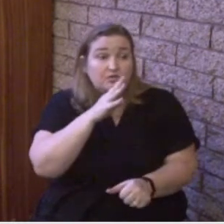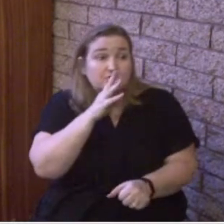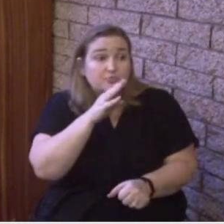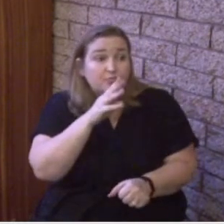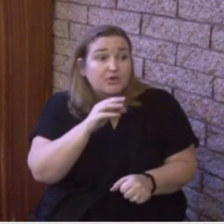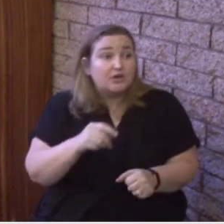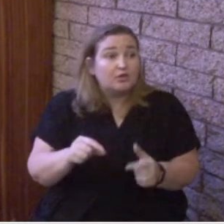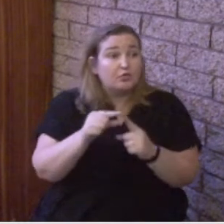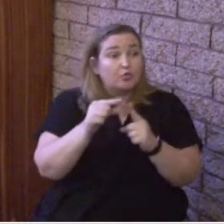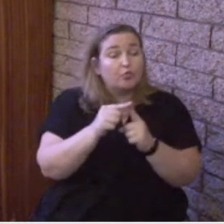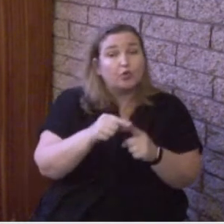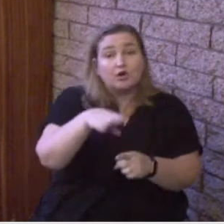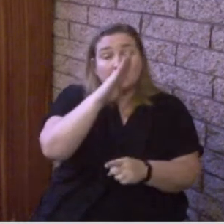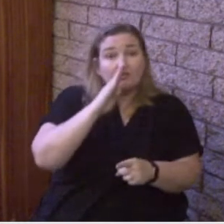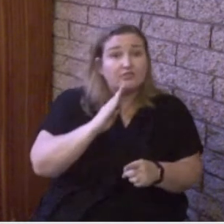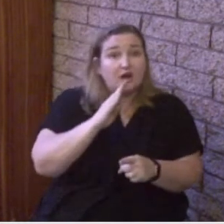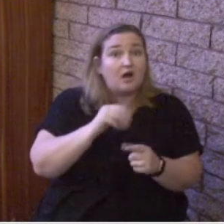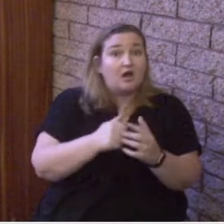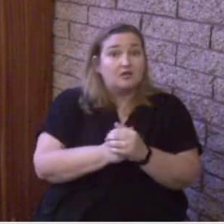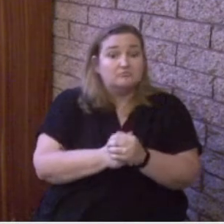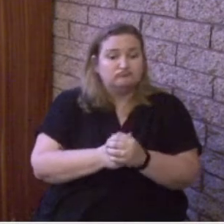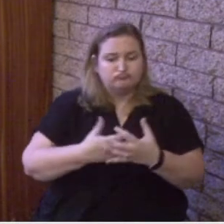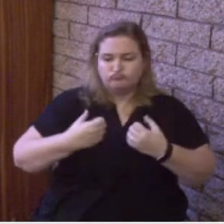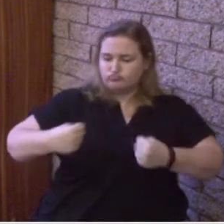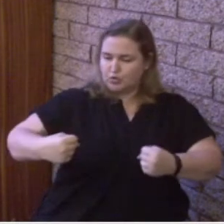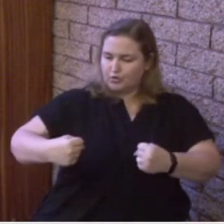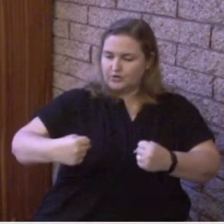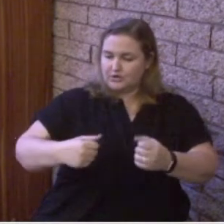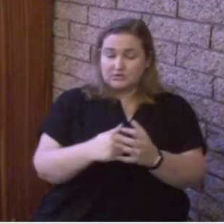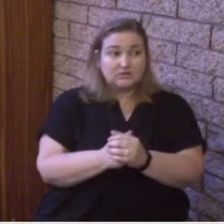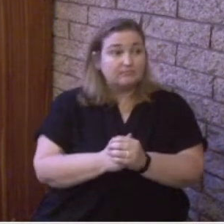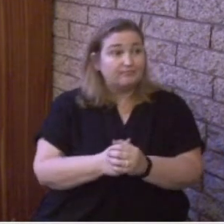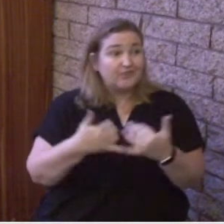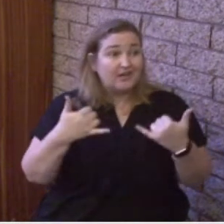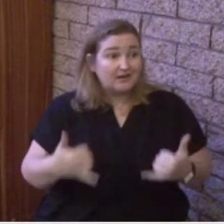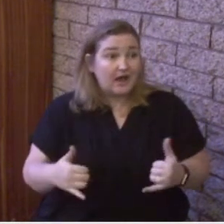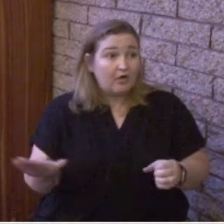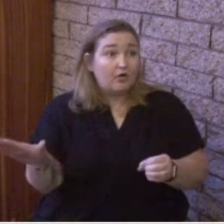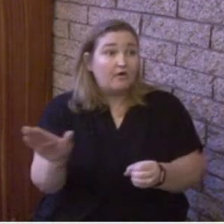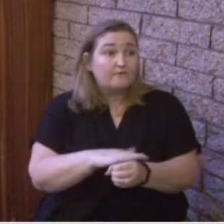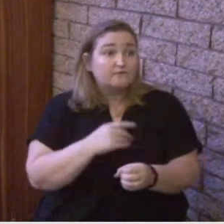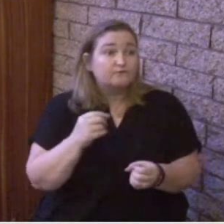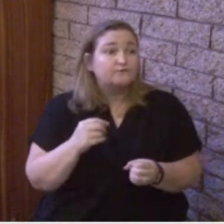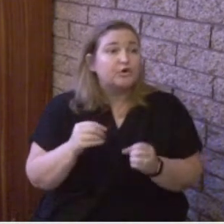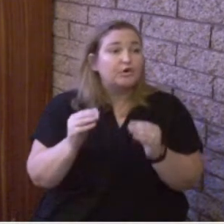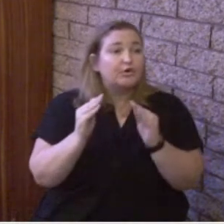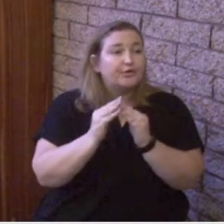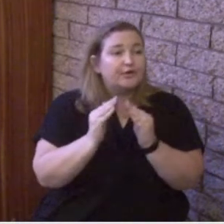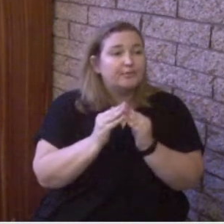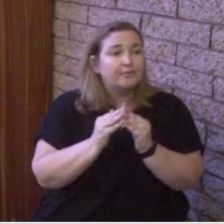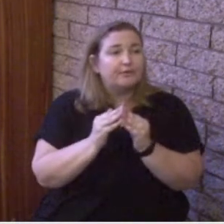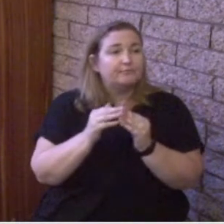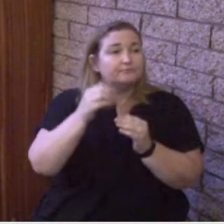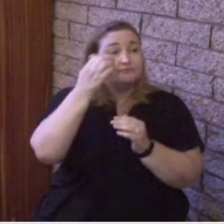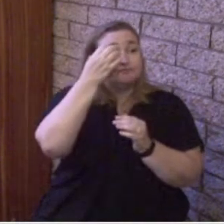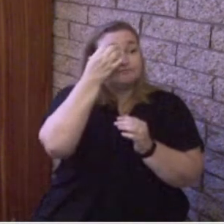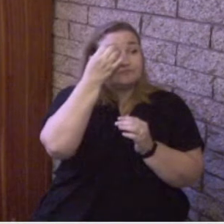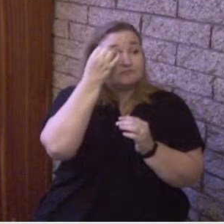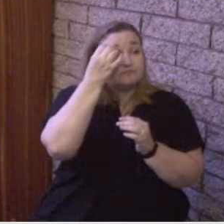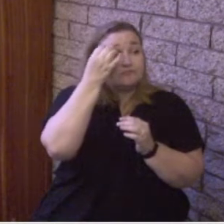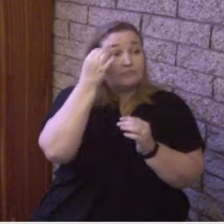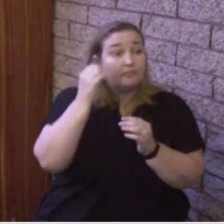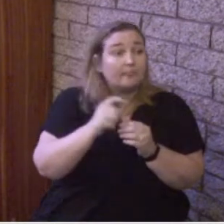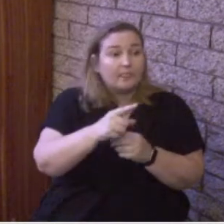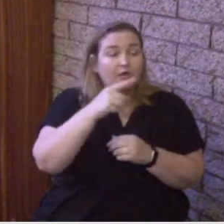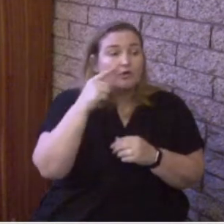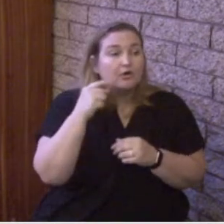the full number of those who believe were of one heart and soul and no one said that any of the things that belonged to him was his